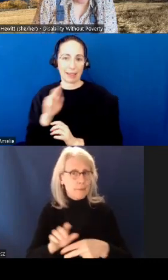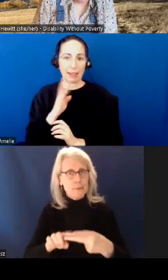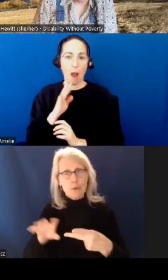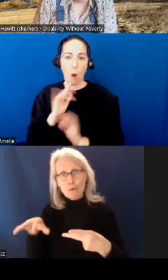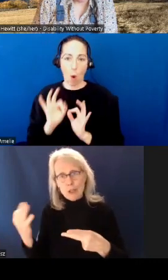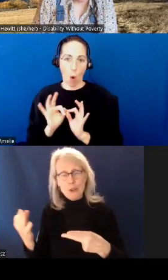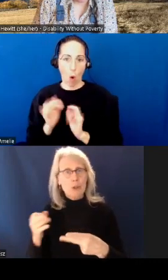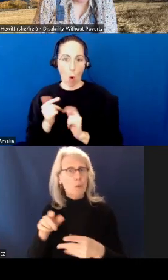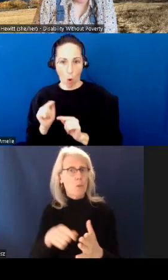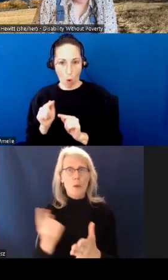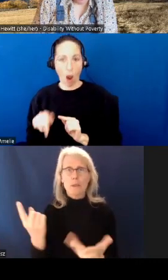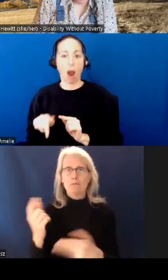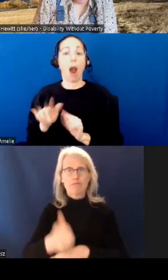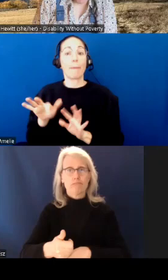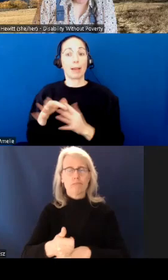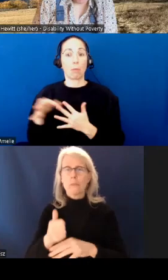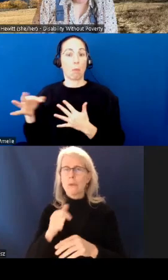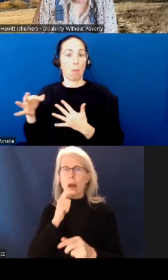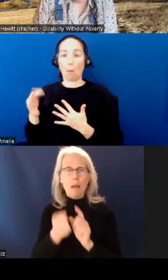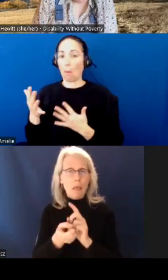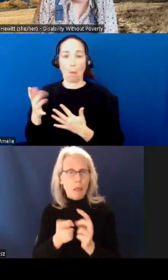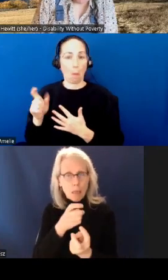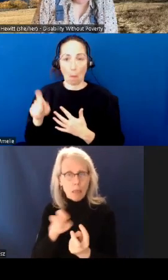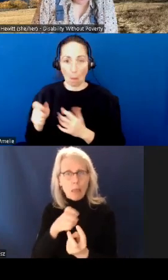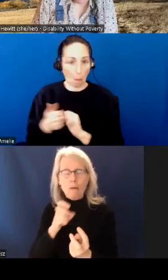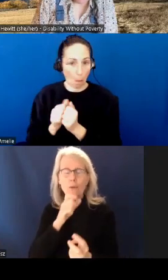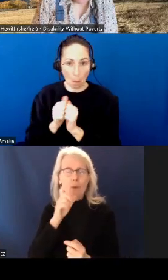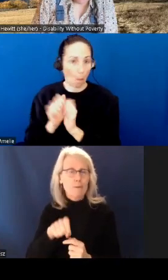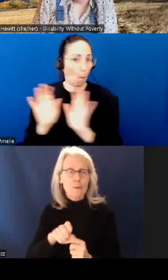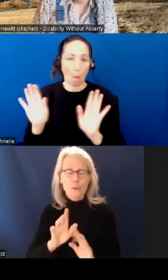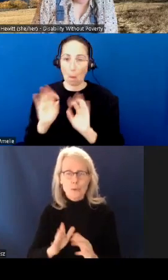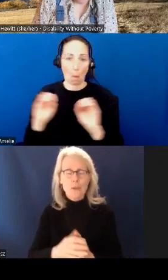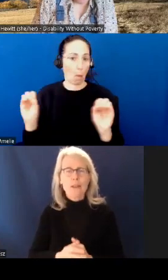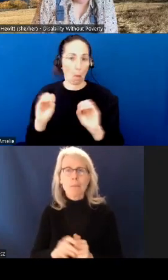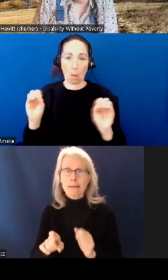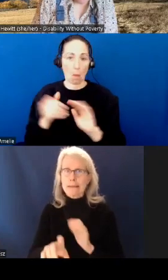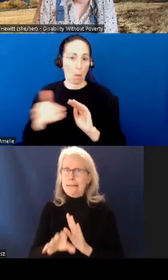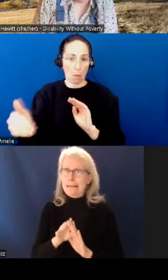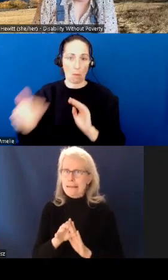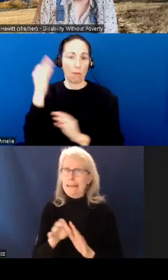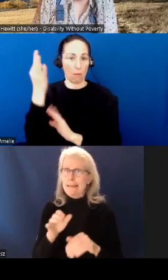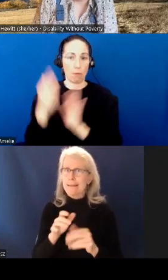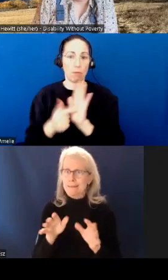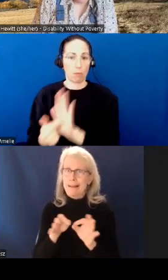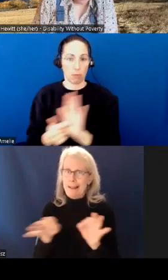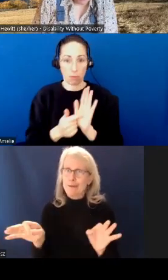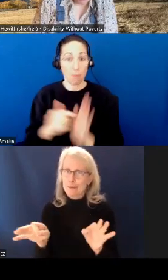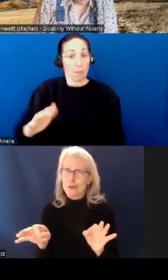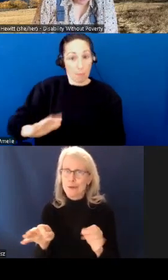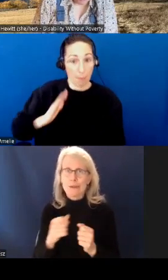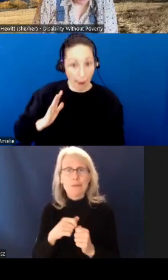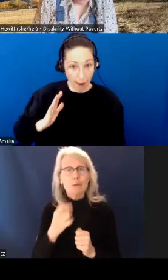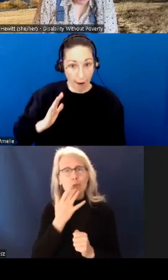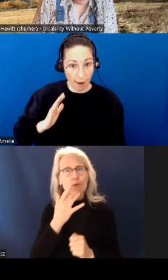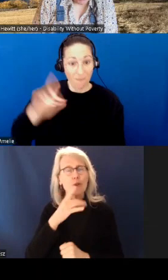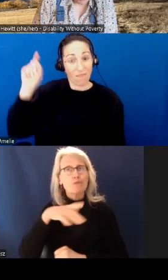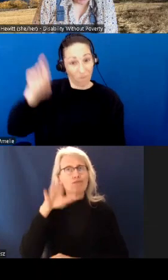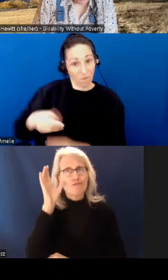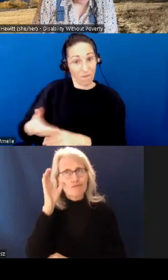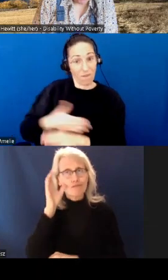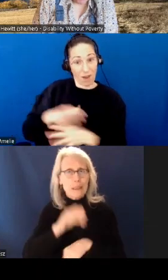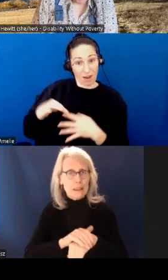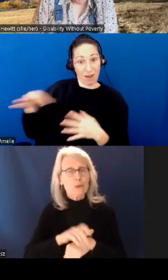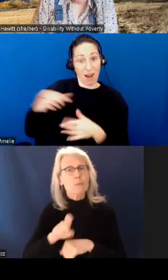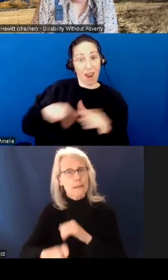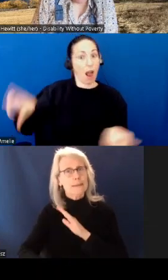settings again during the presentation. You must select a language, even if you want to hear this presentation in